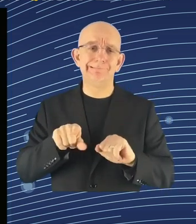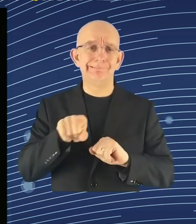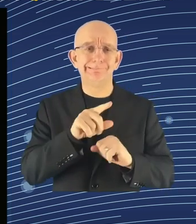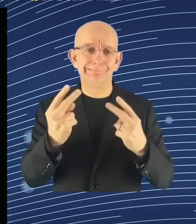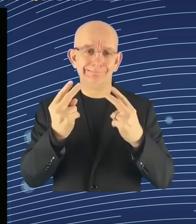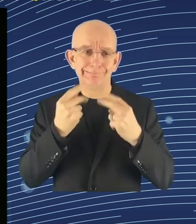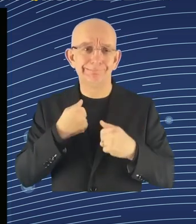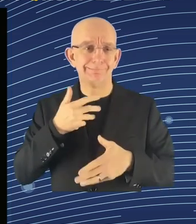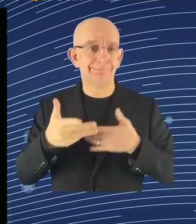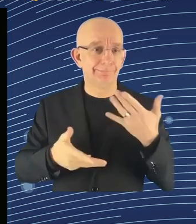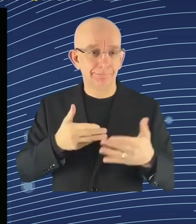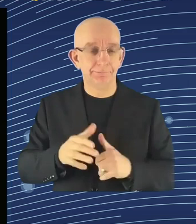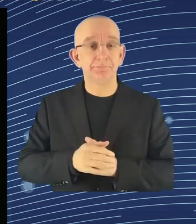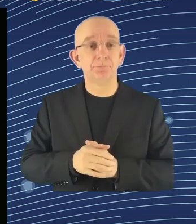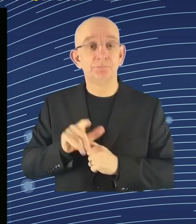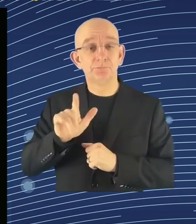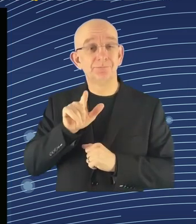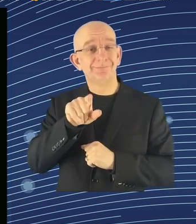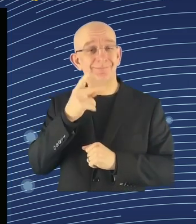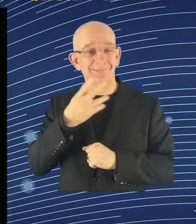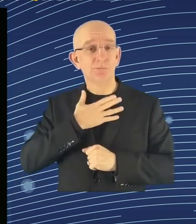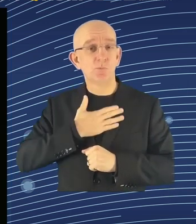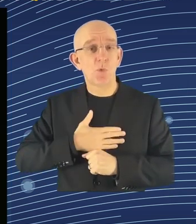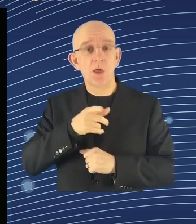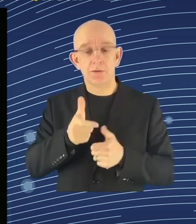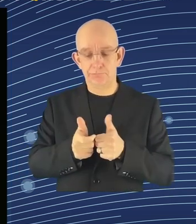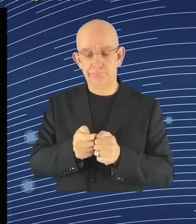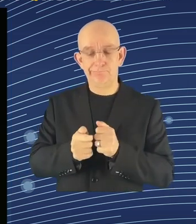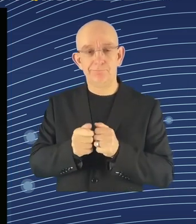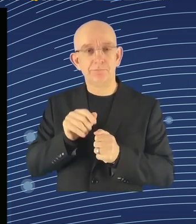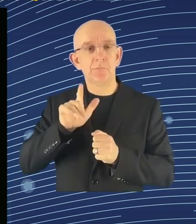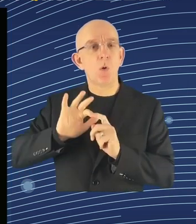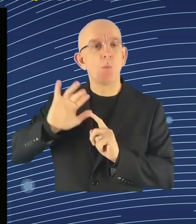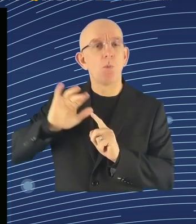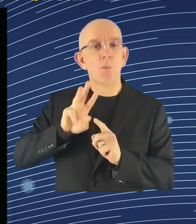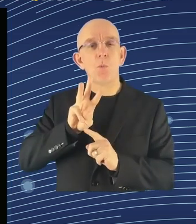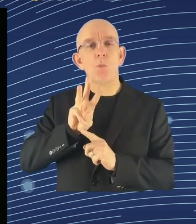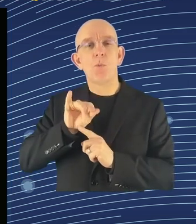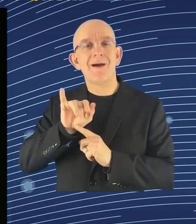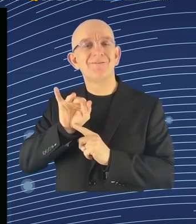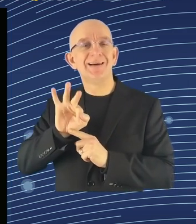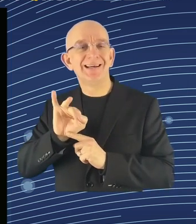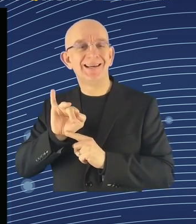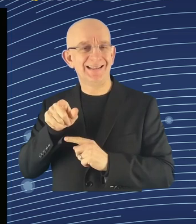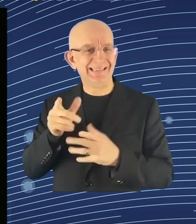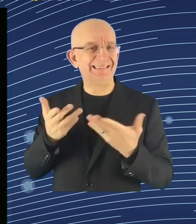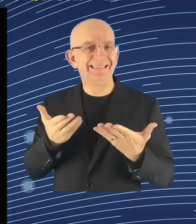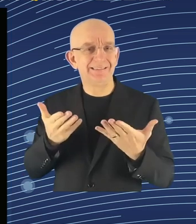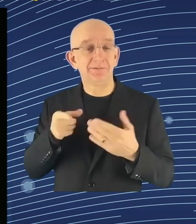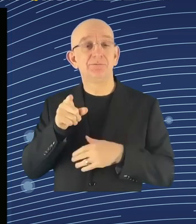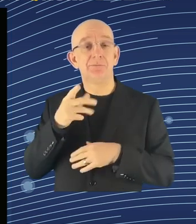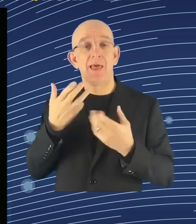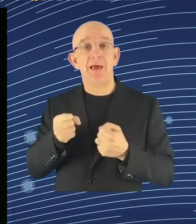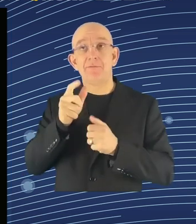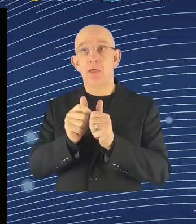us. A QR code is on your badge that will take you to the program and social media links. Please do join us on the live feed